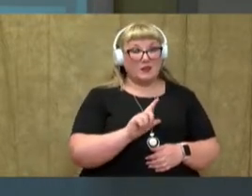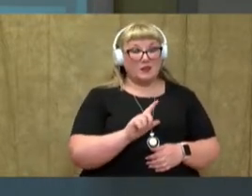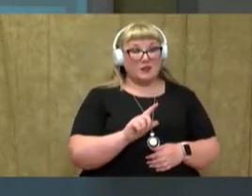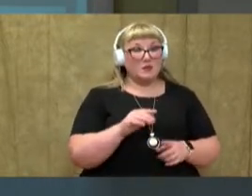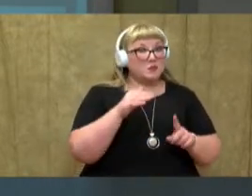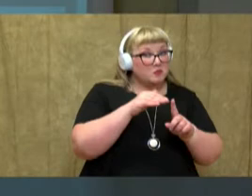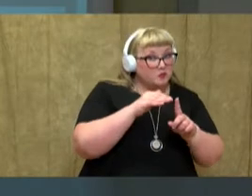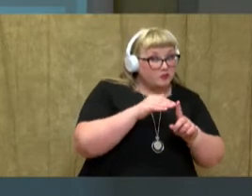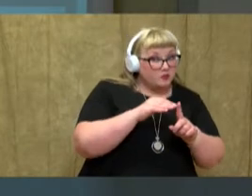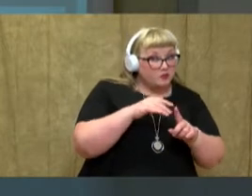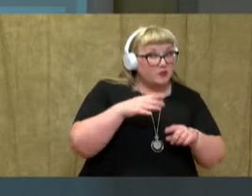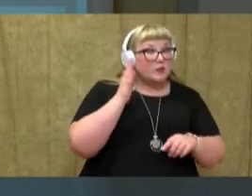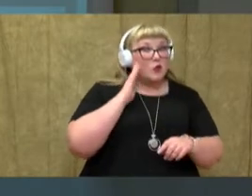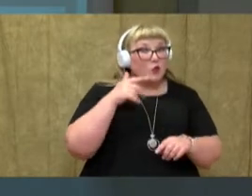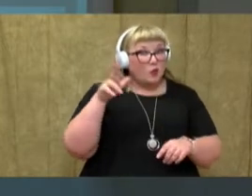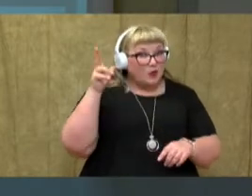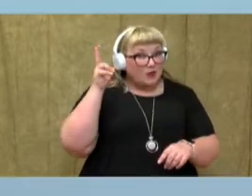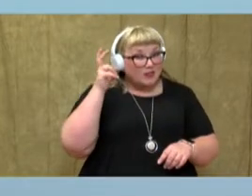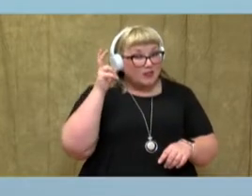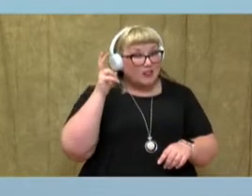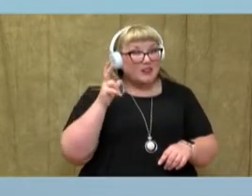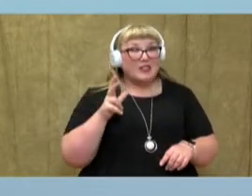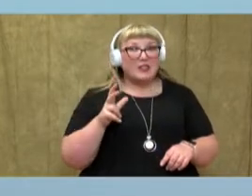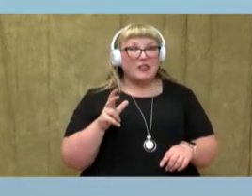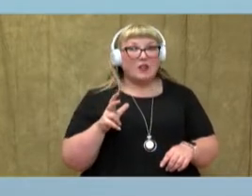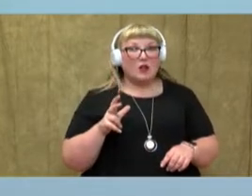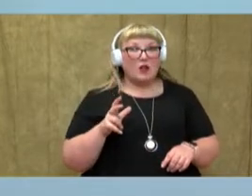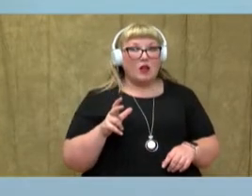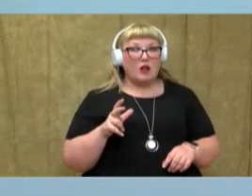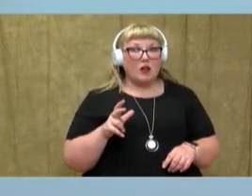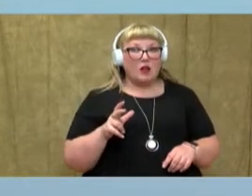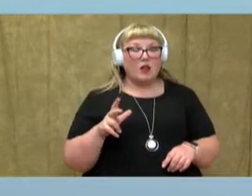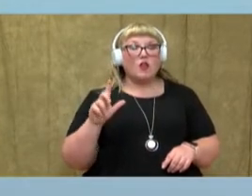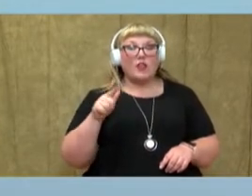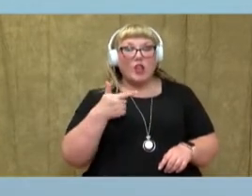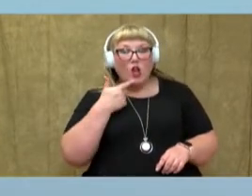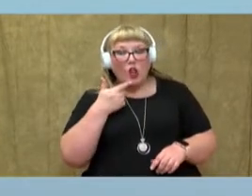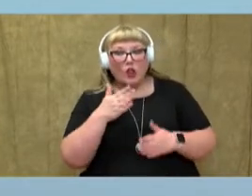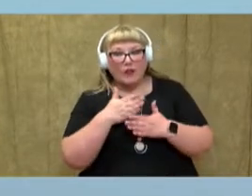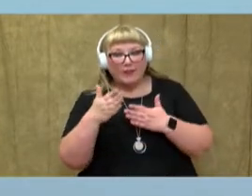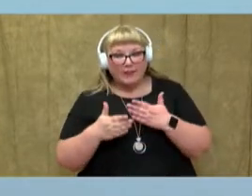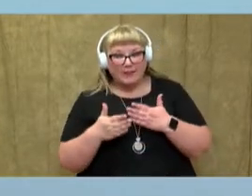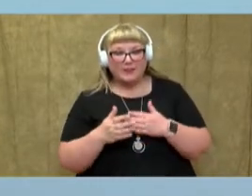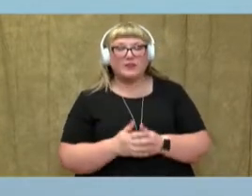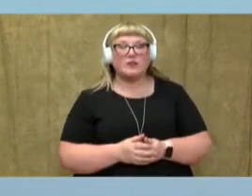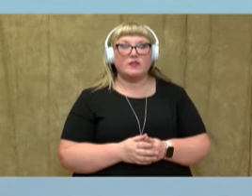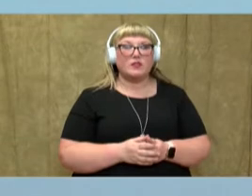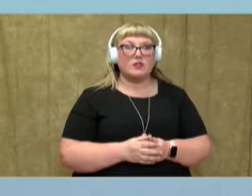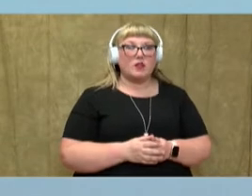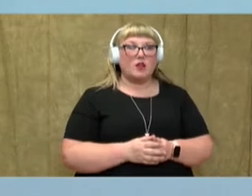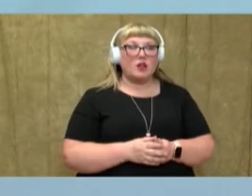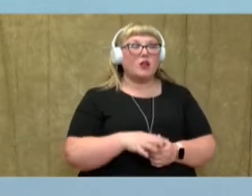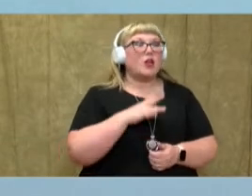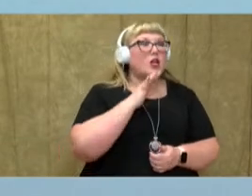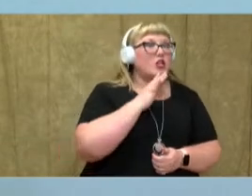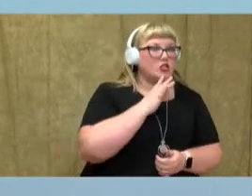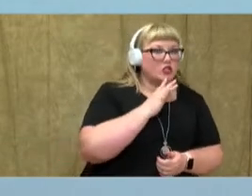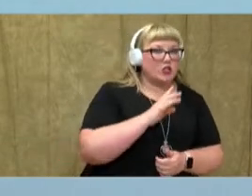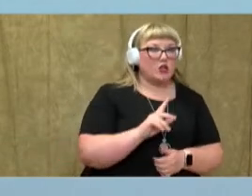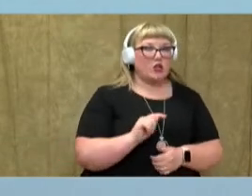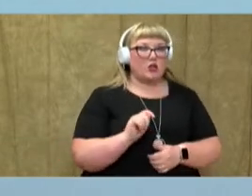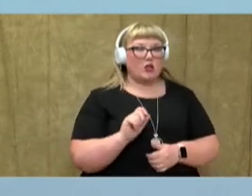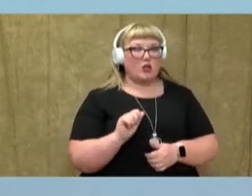told you you're going to hear that aww at the end, like aww. Listen to the word. Talk.